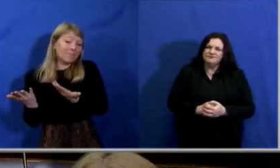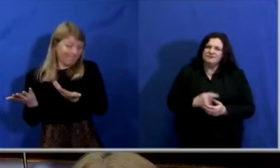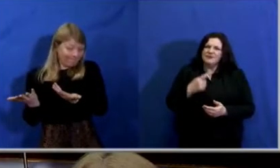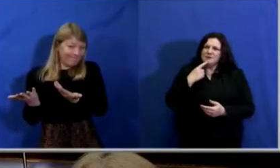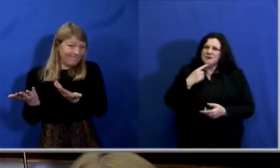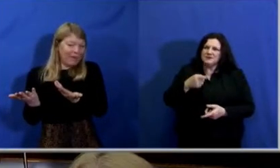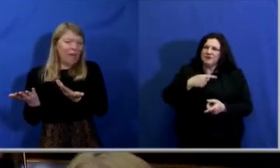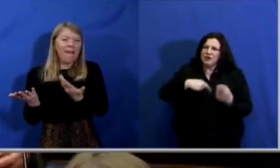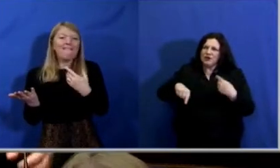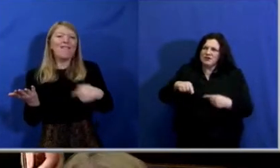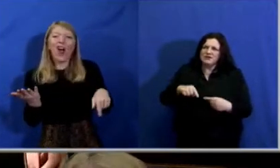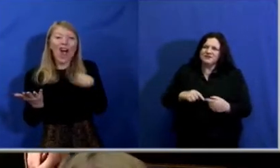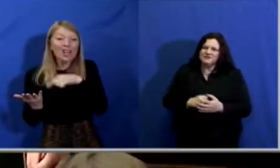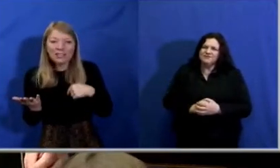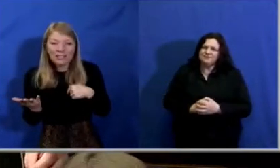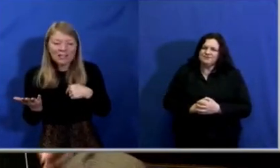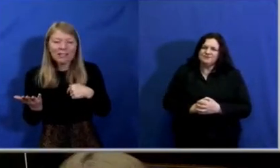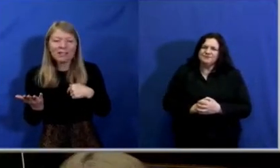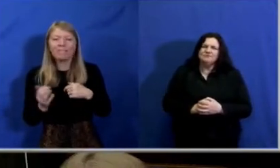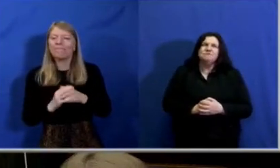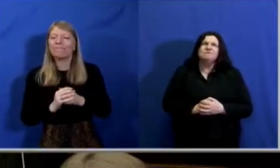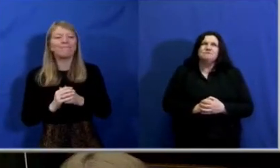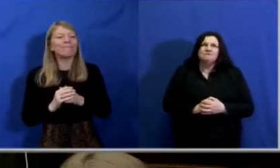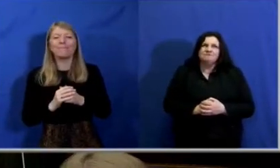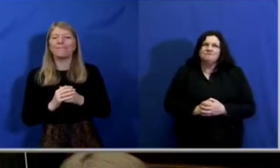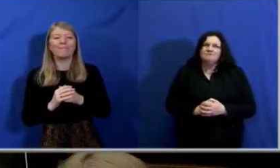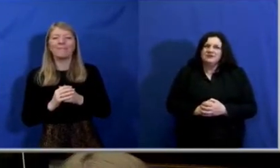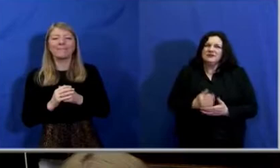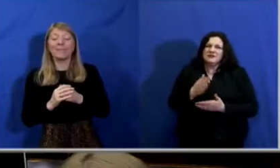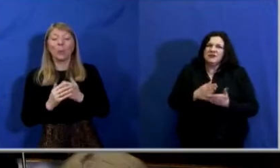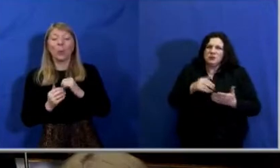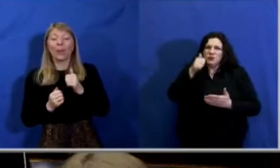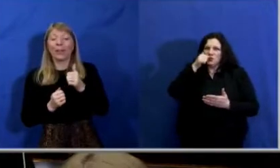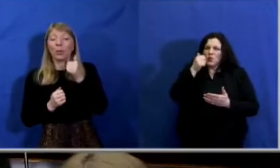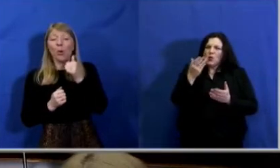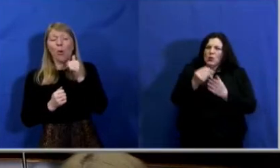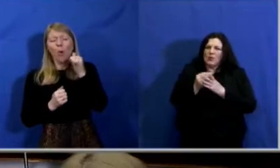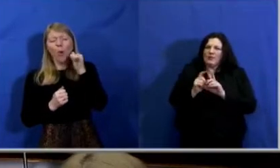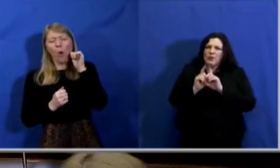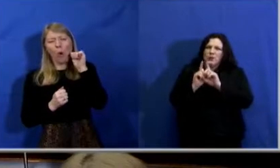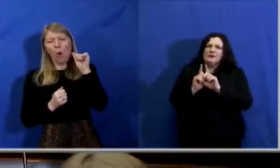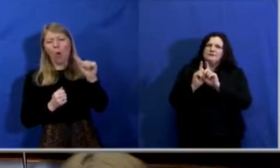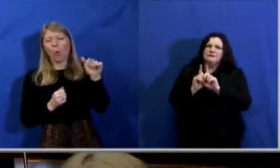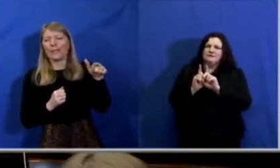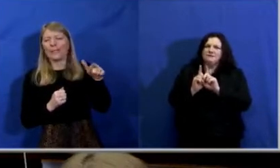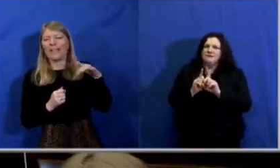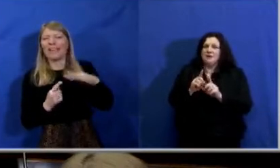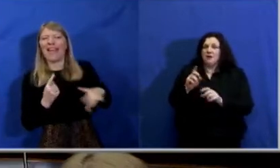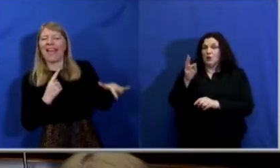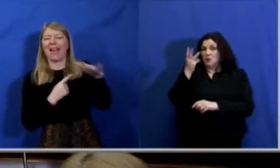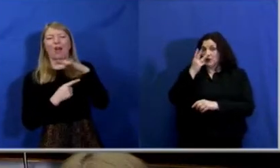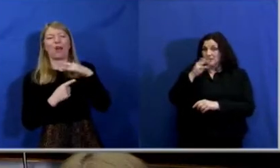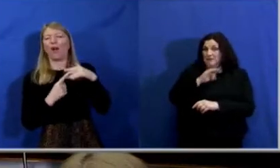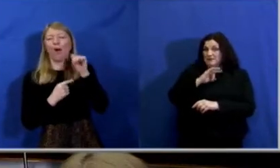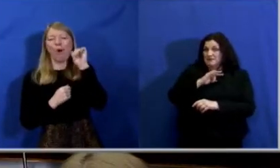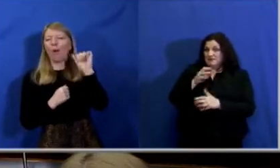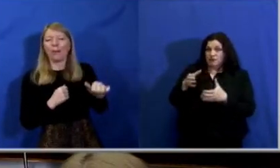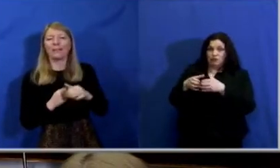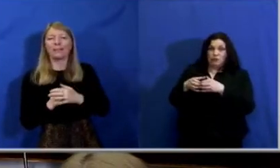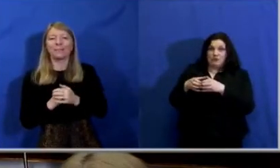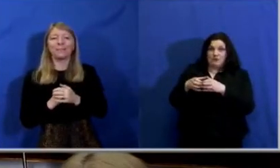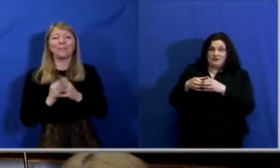it will be someone who you knew was always with you. And William and I would sit in the group meeting.